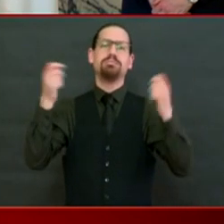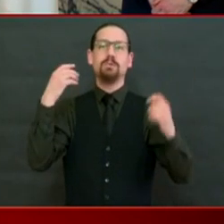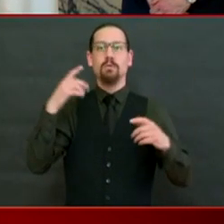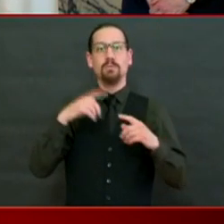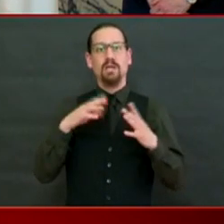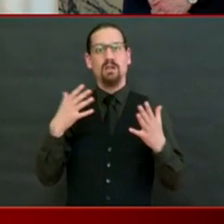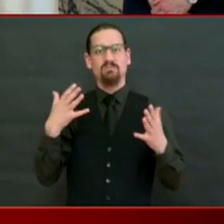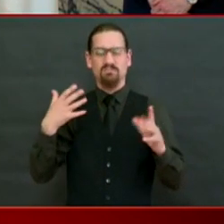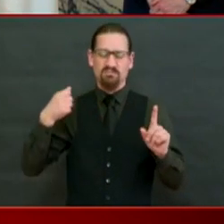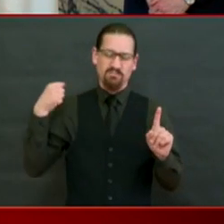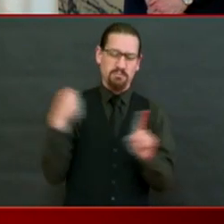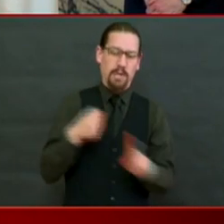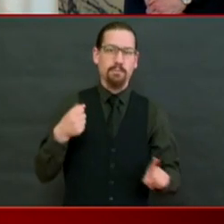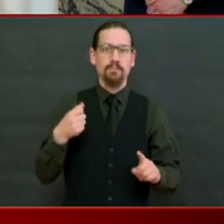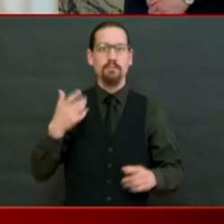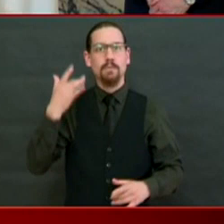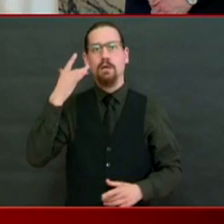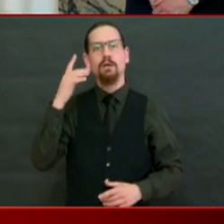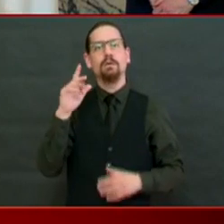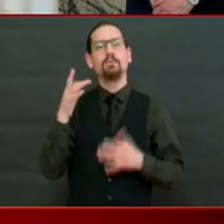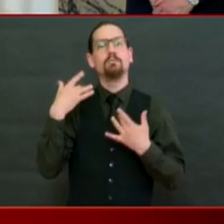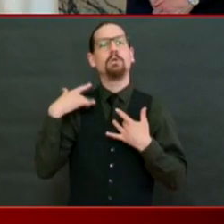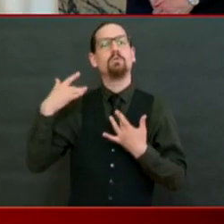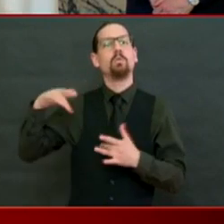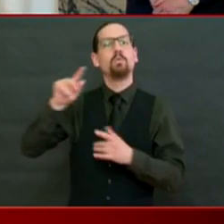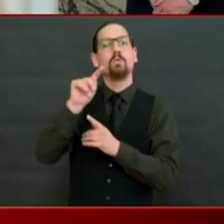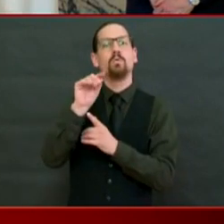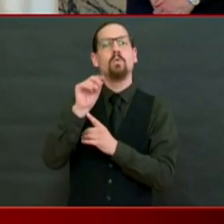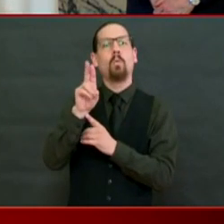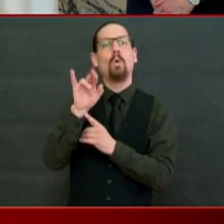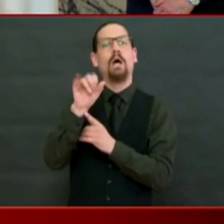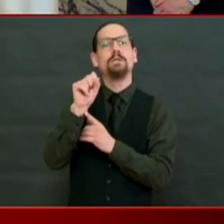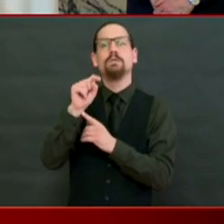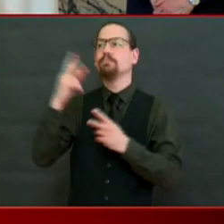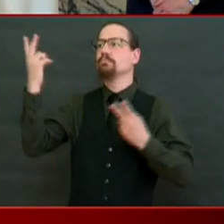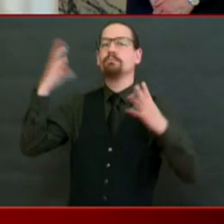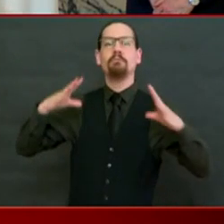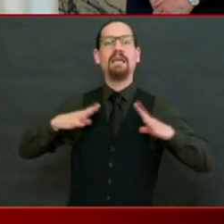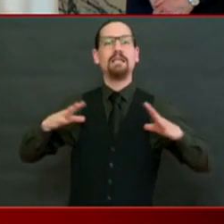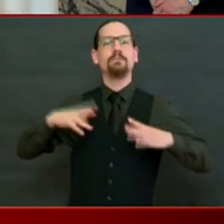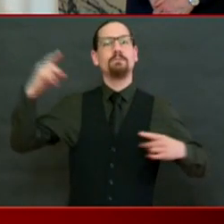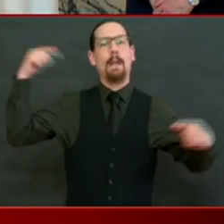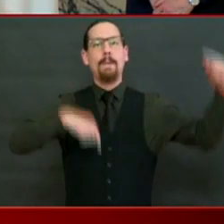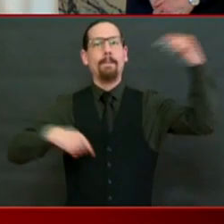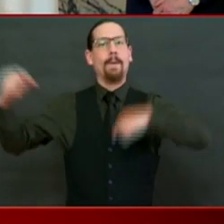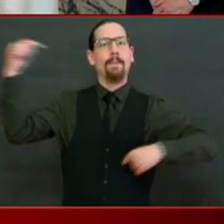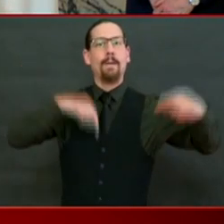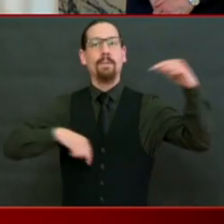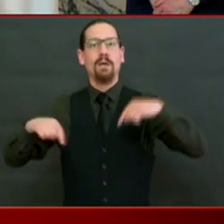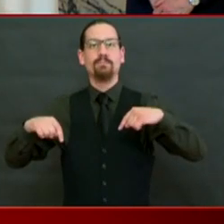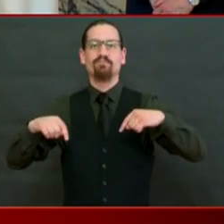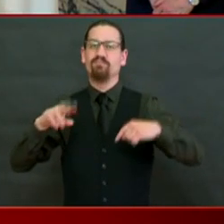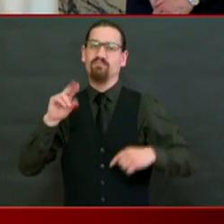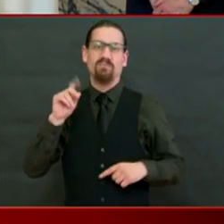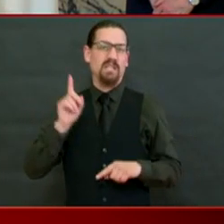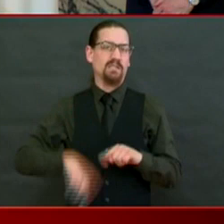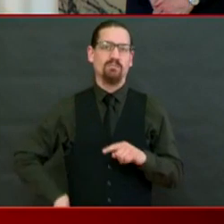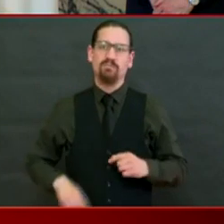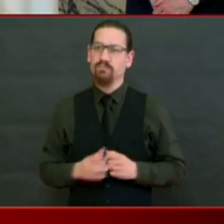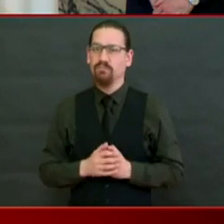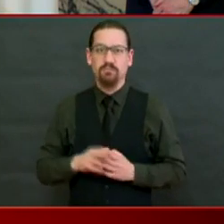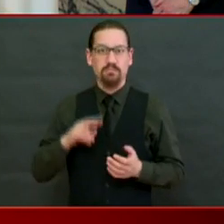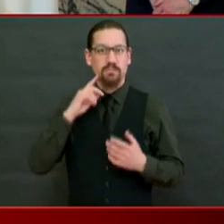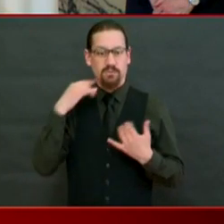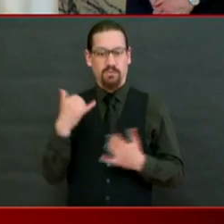stand here and tell you that you're going to be able to have those events in June, in July, in August, in the way that you had hoped to